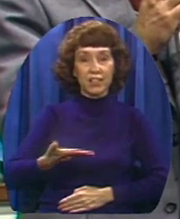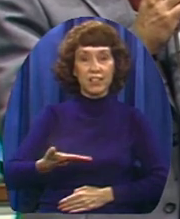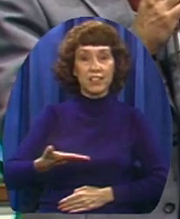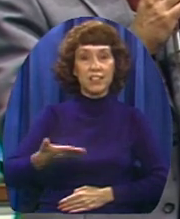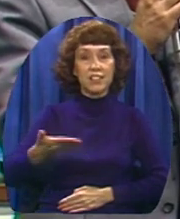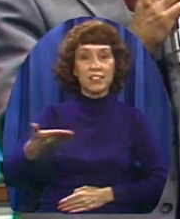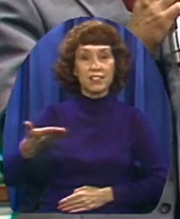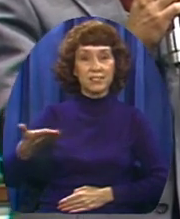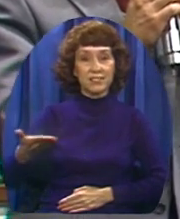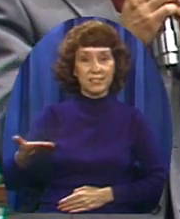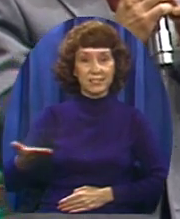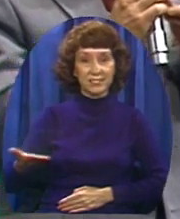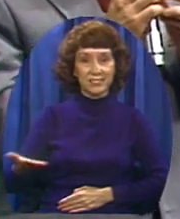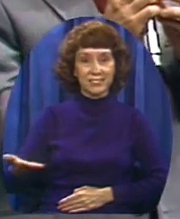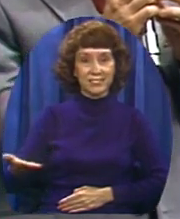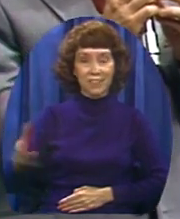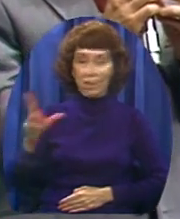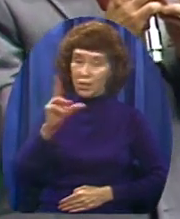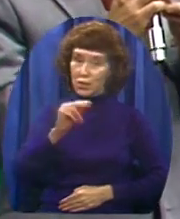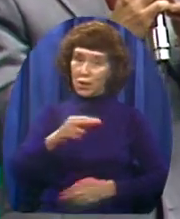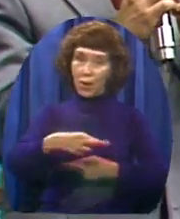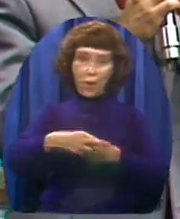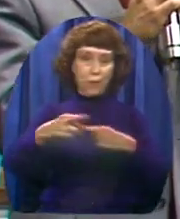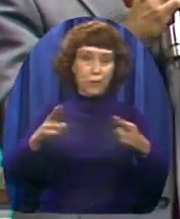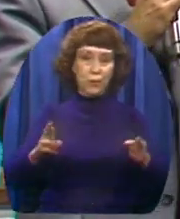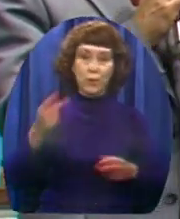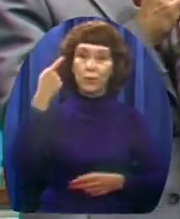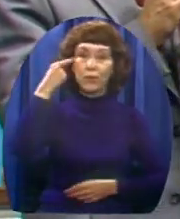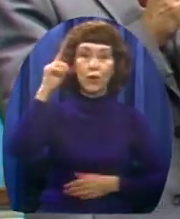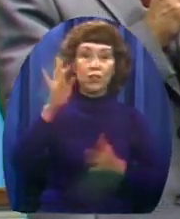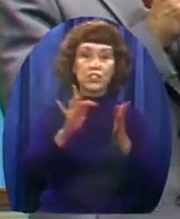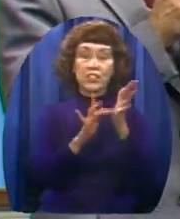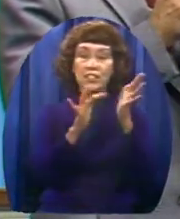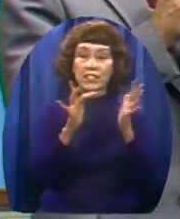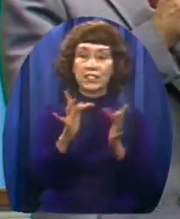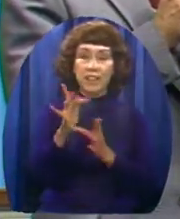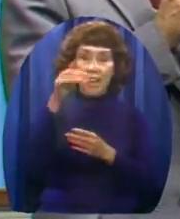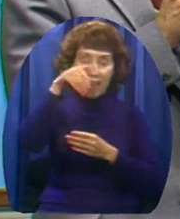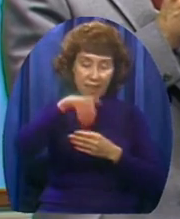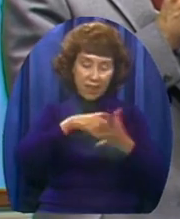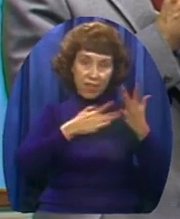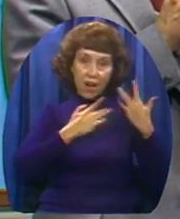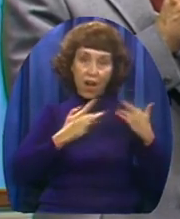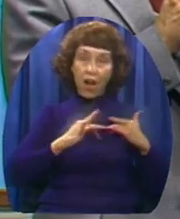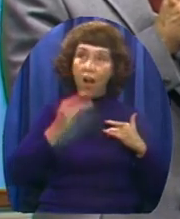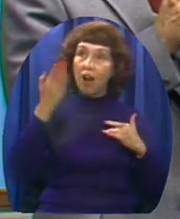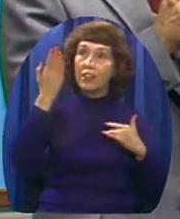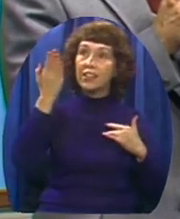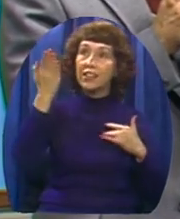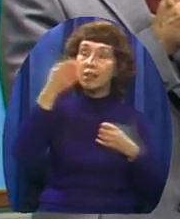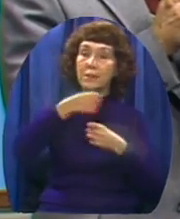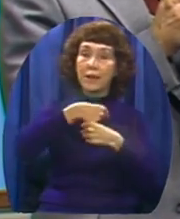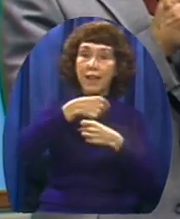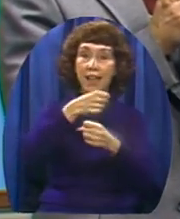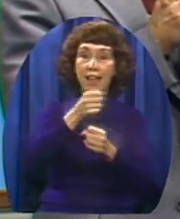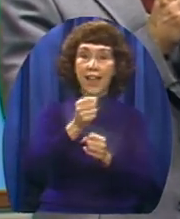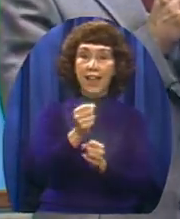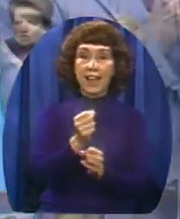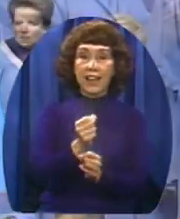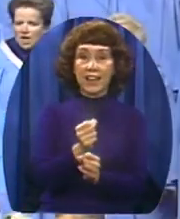No room for Jesus in the heart He made